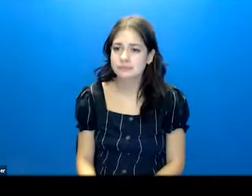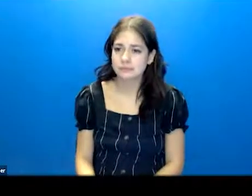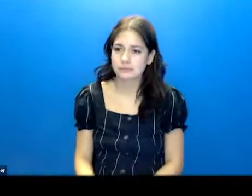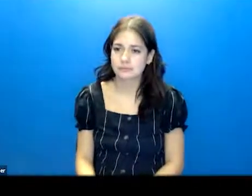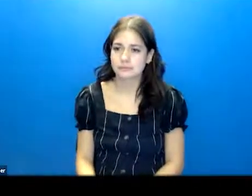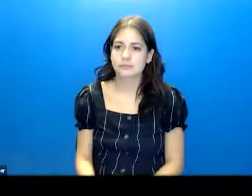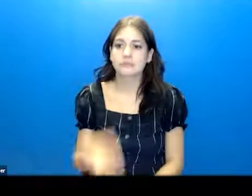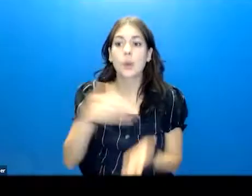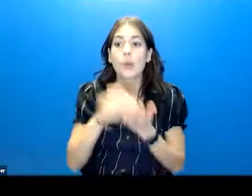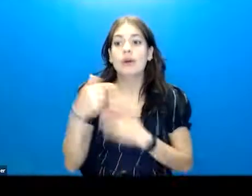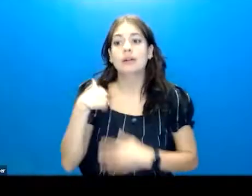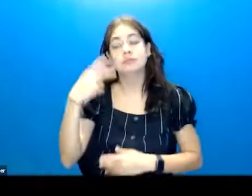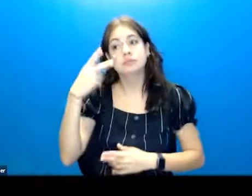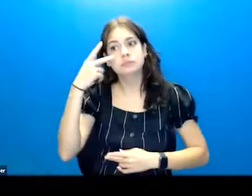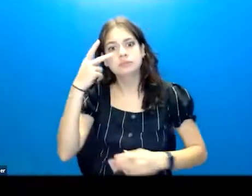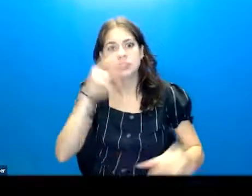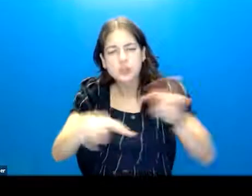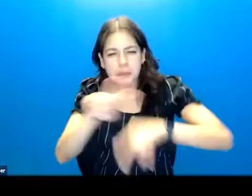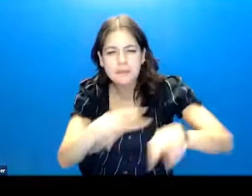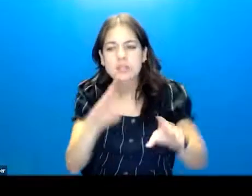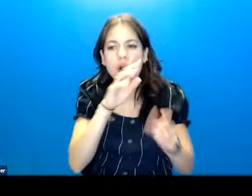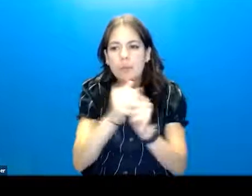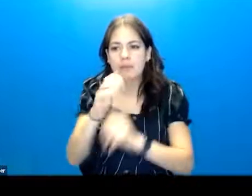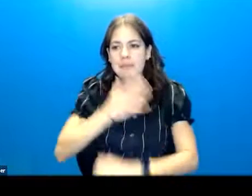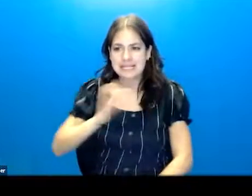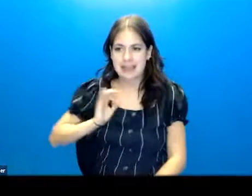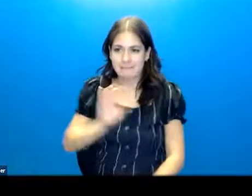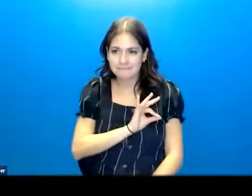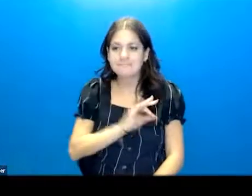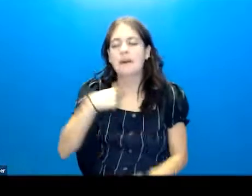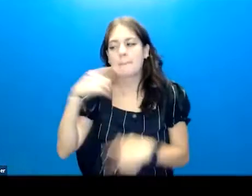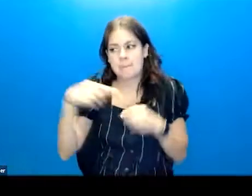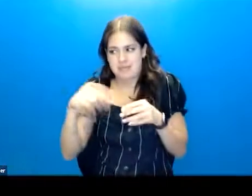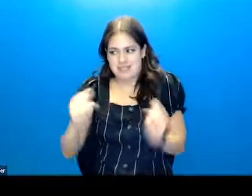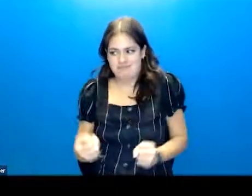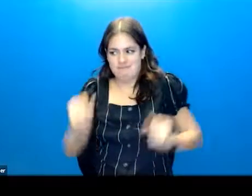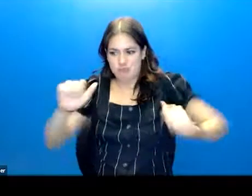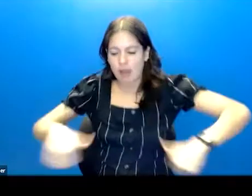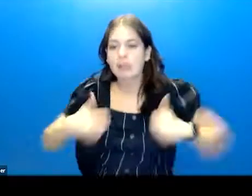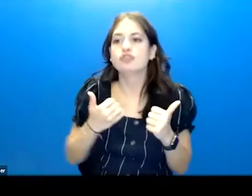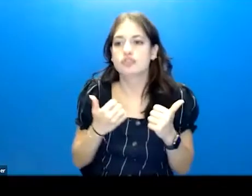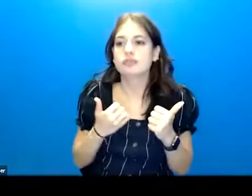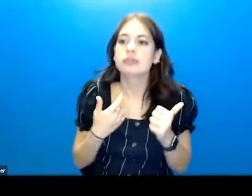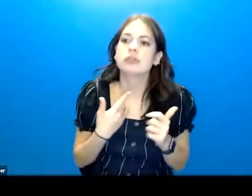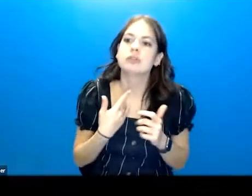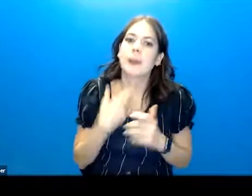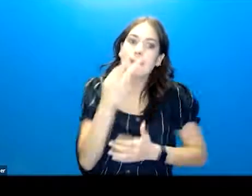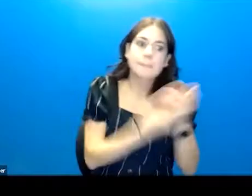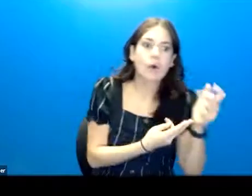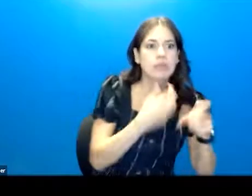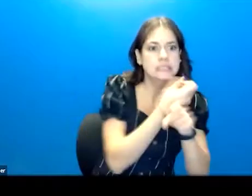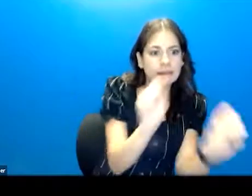And oftentimes in supervision, I talk a lot with my staff about this challenge that we face in keeping folks safe.